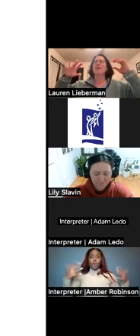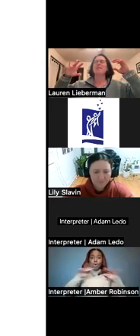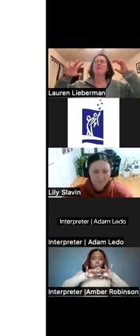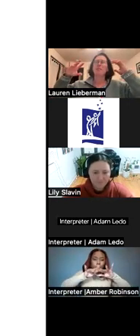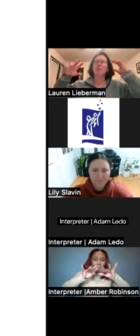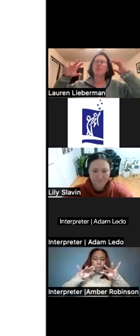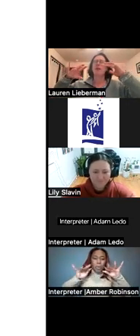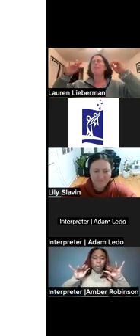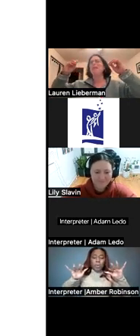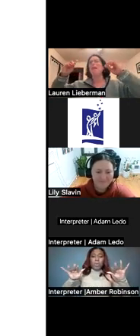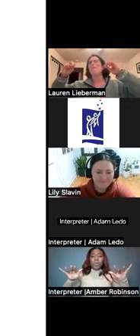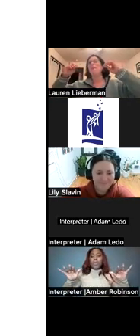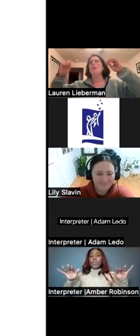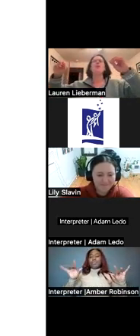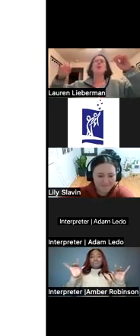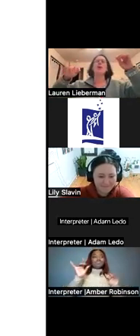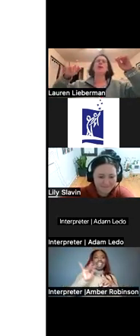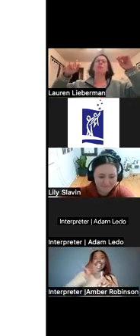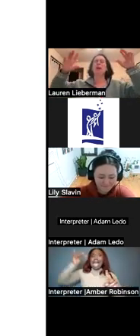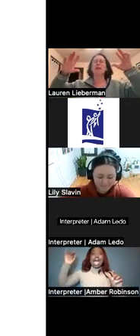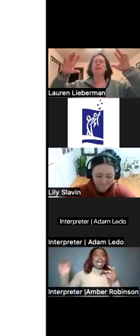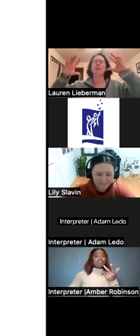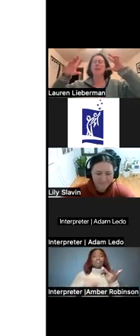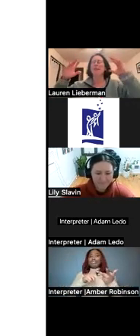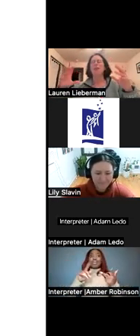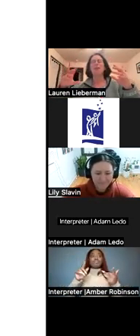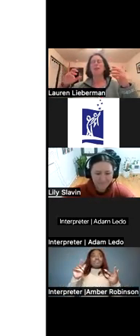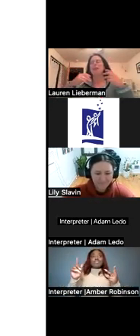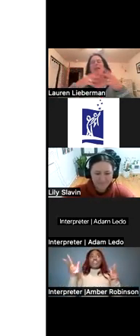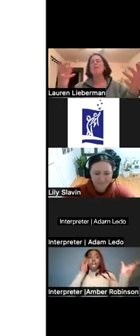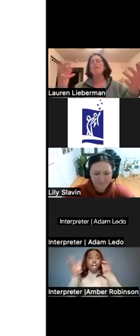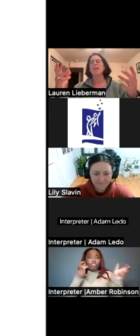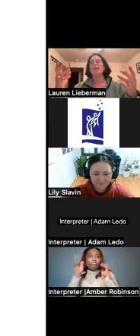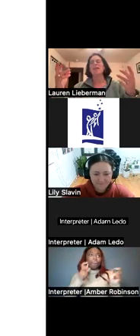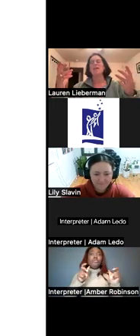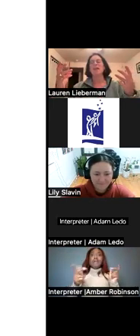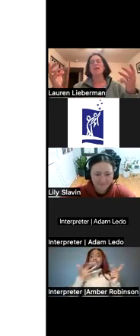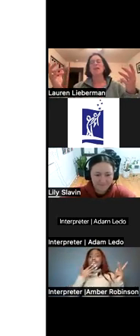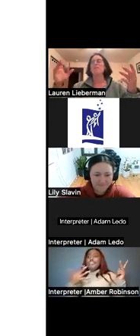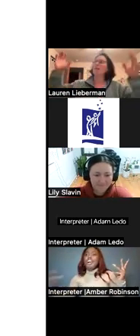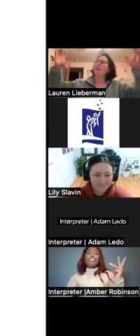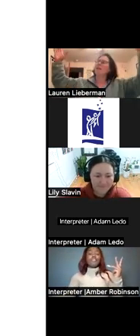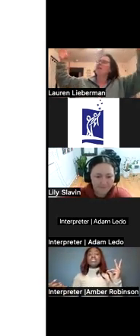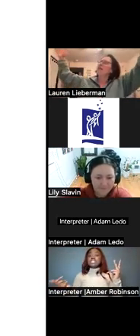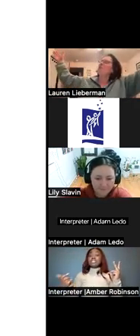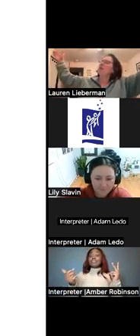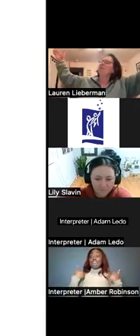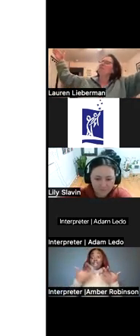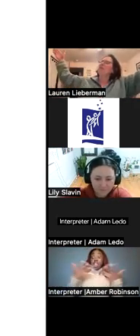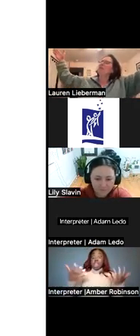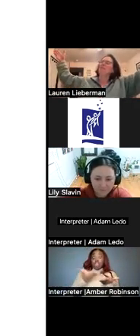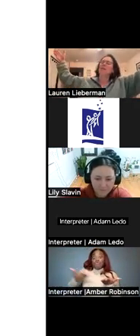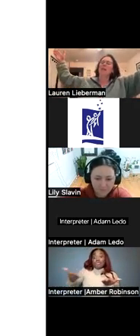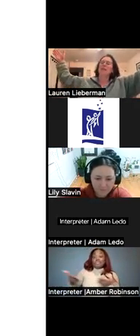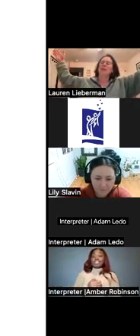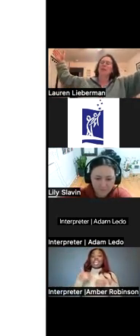light up, auditory, bright, colorful, everything, equipment. They have a big